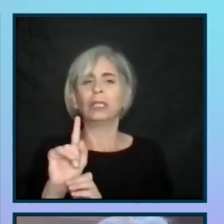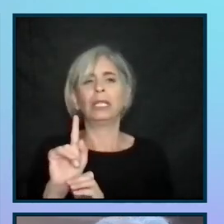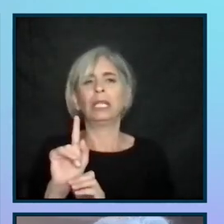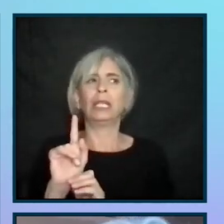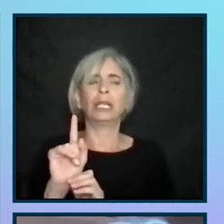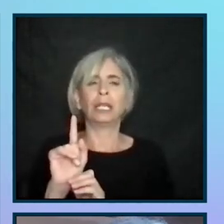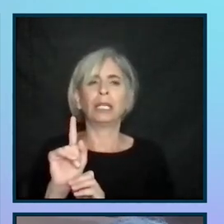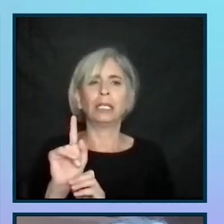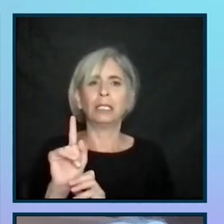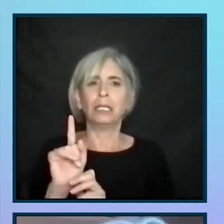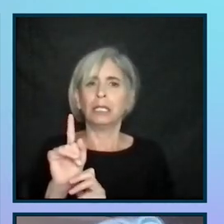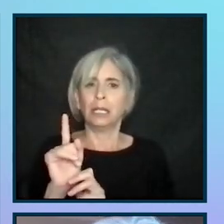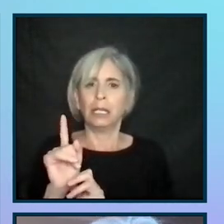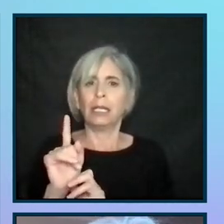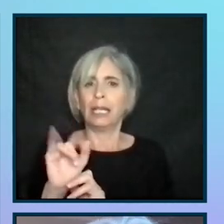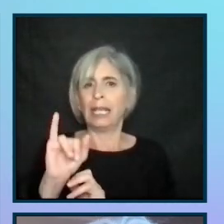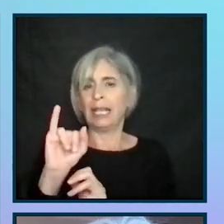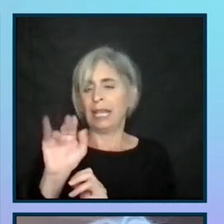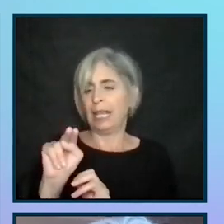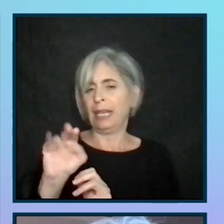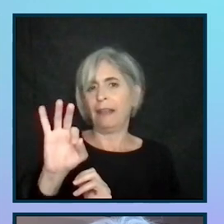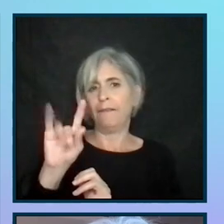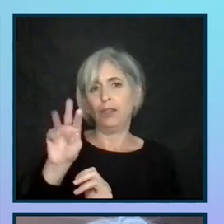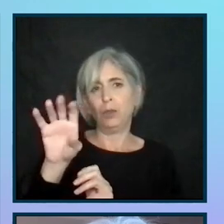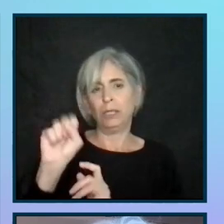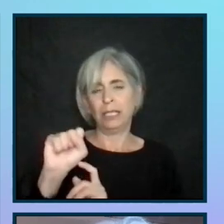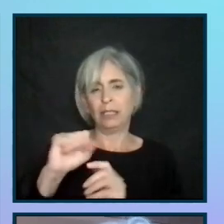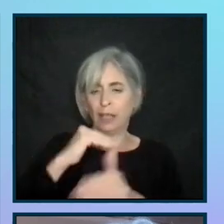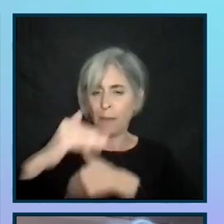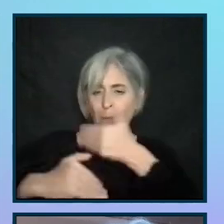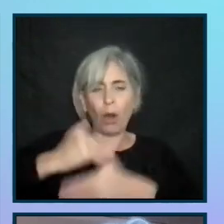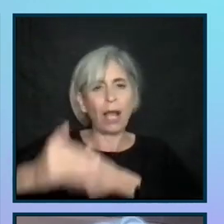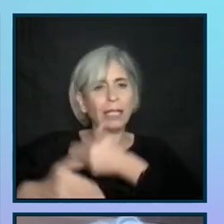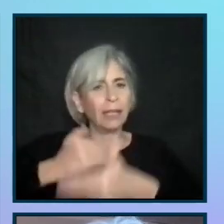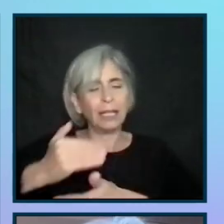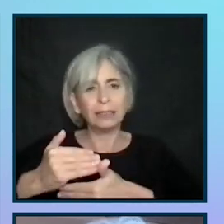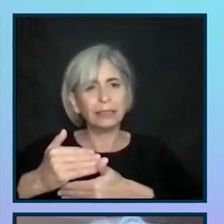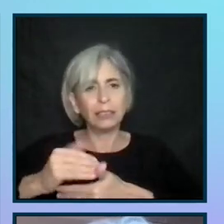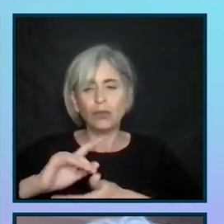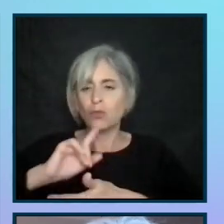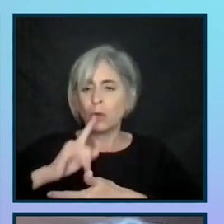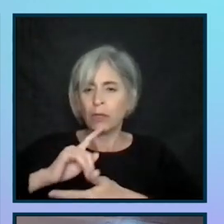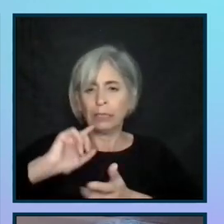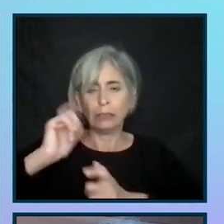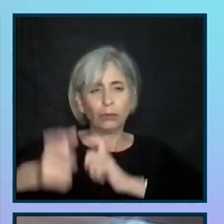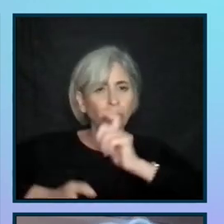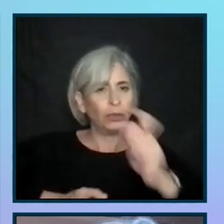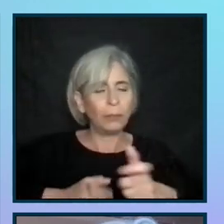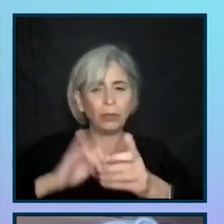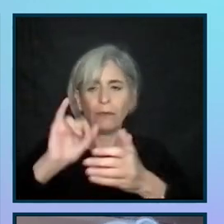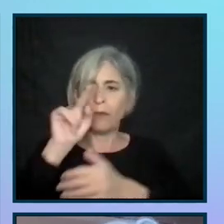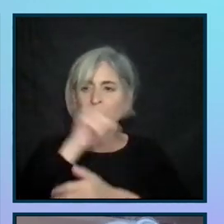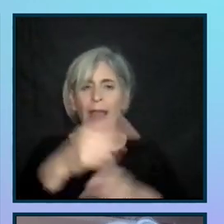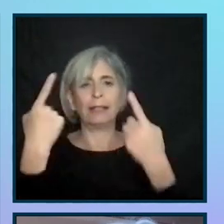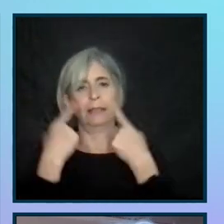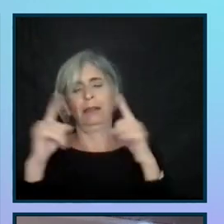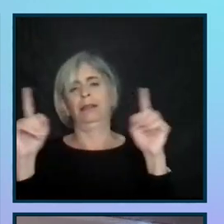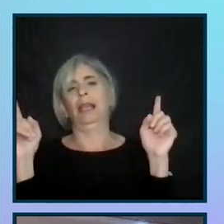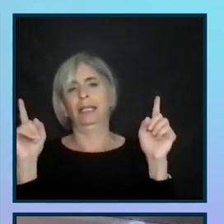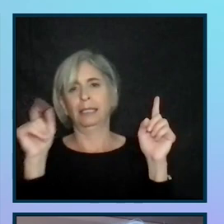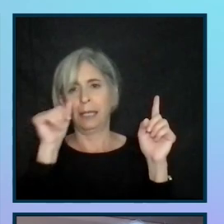that infuses the entire process and has really contributed to its success. And